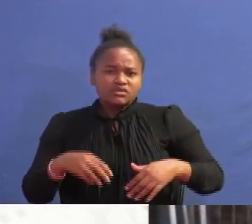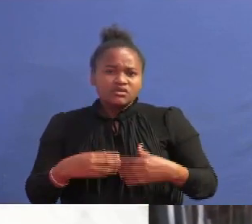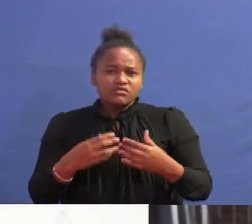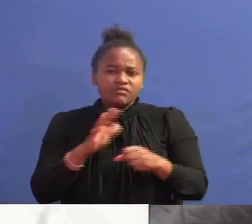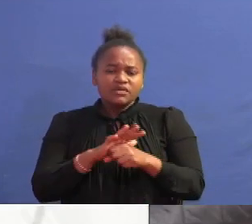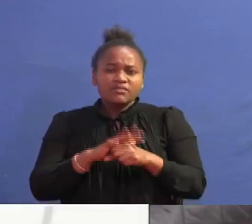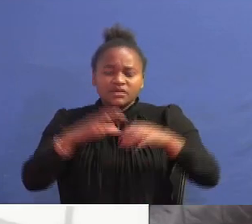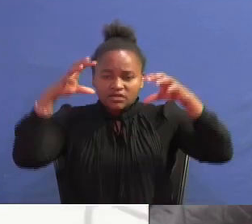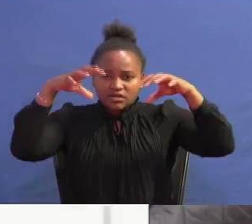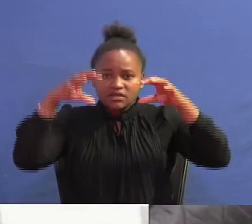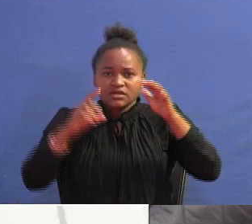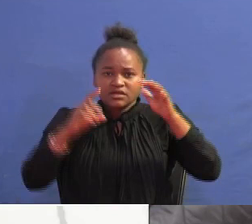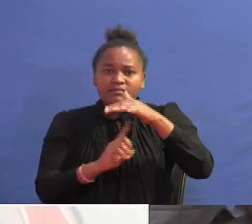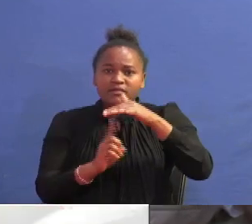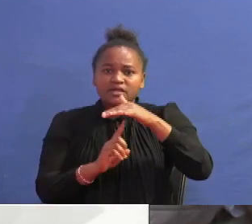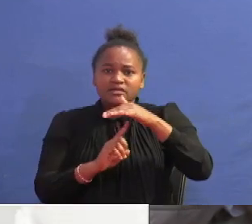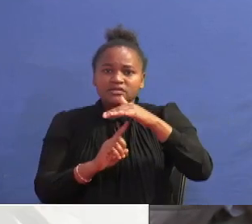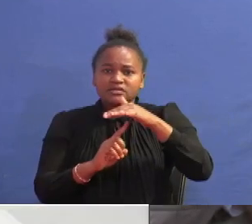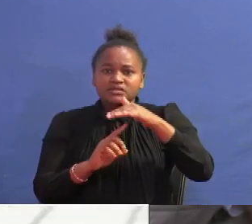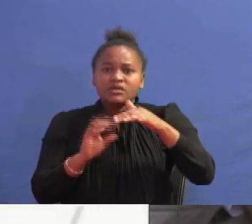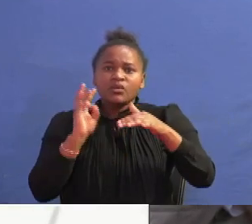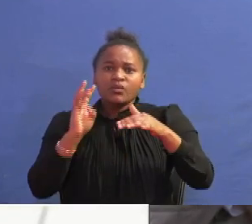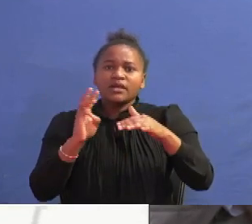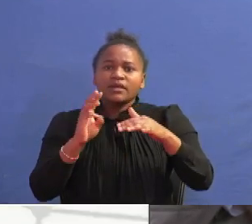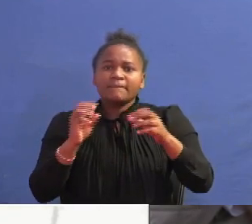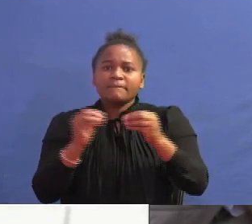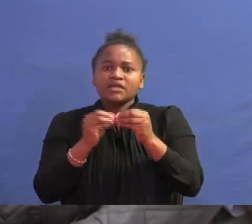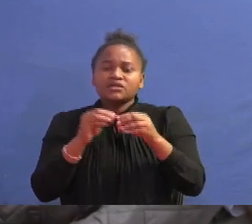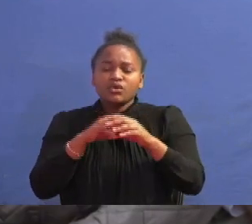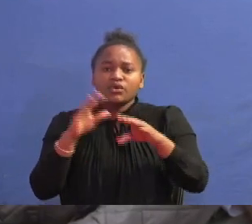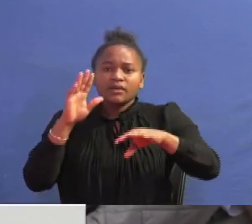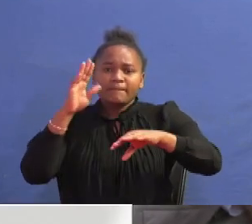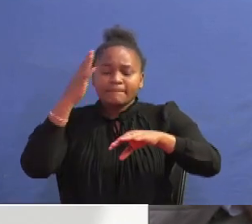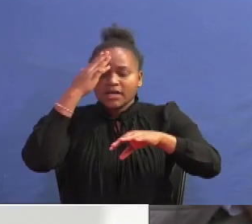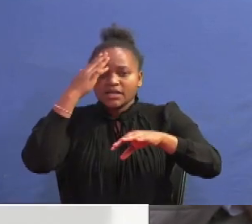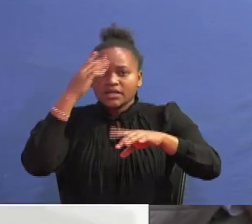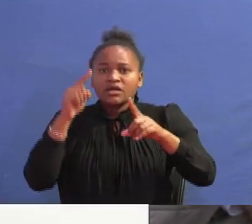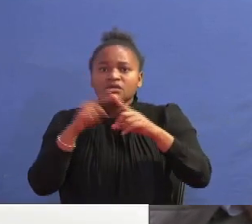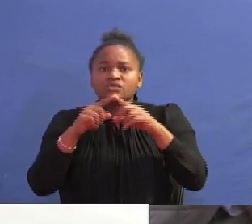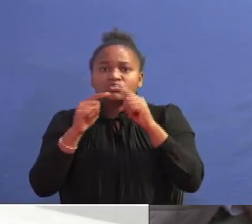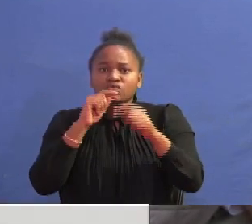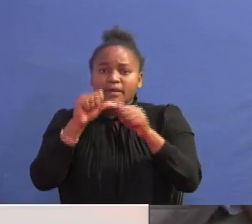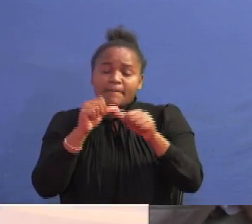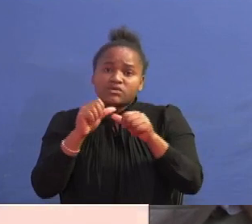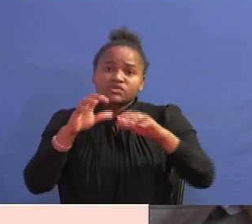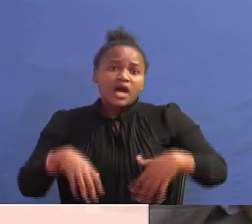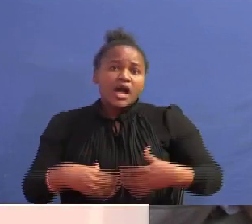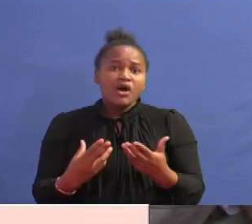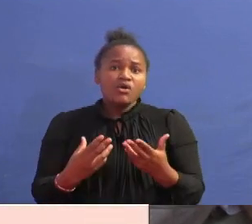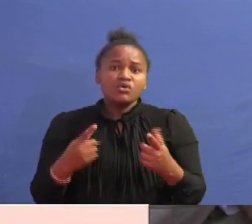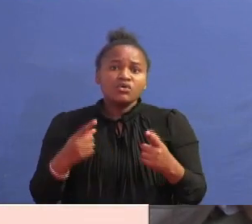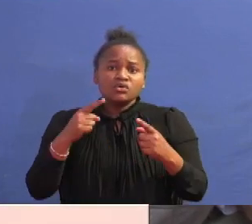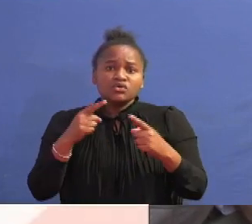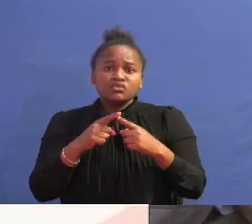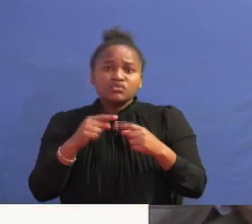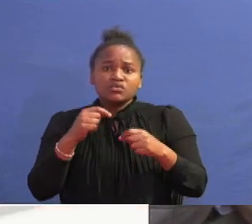rains. The cabinet will meet on Monday to deliberate on the various recommendations that have